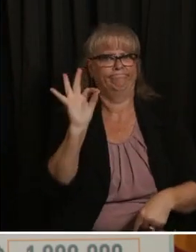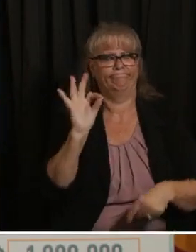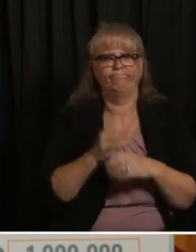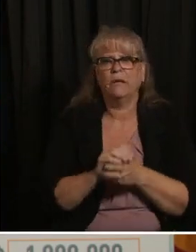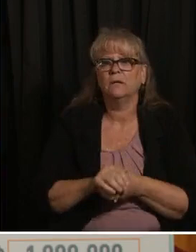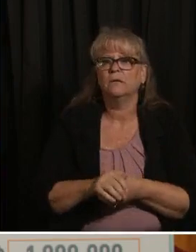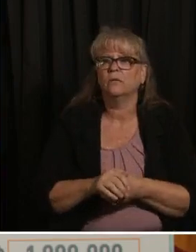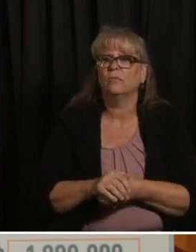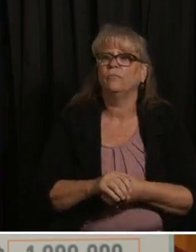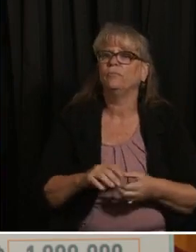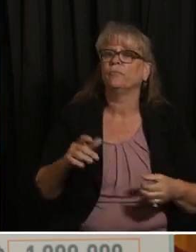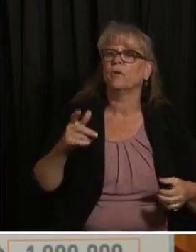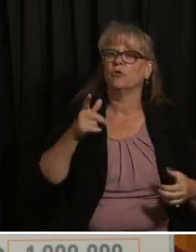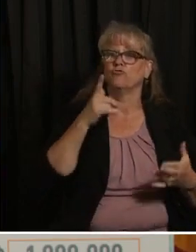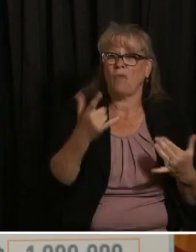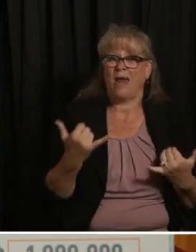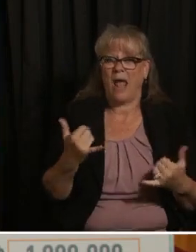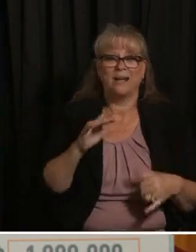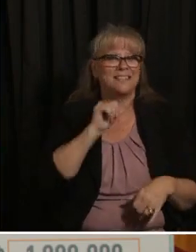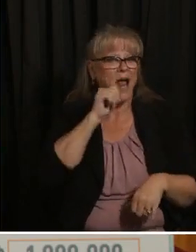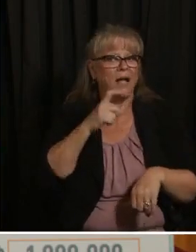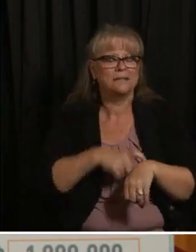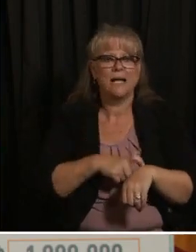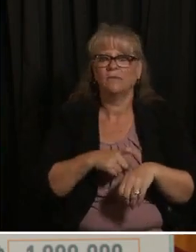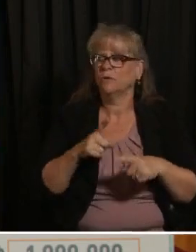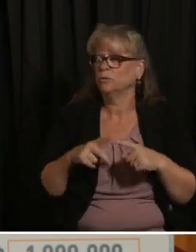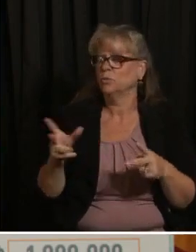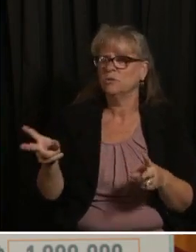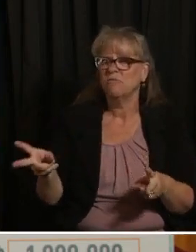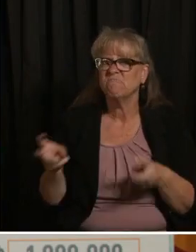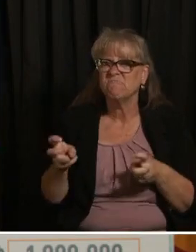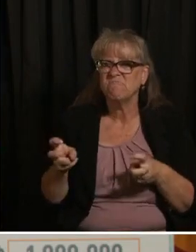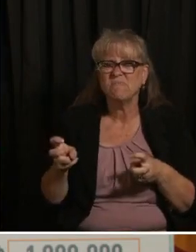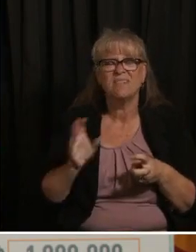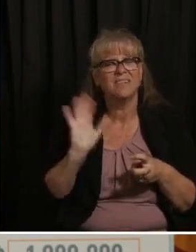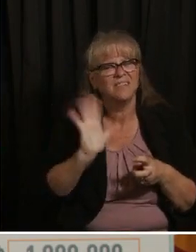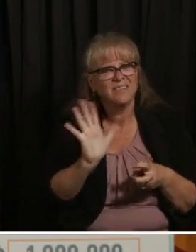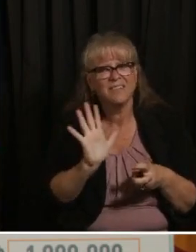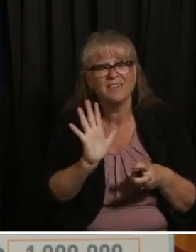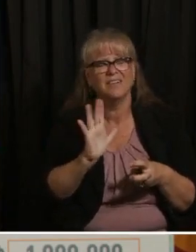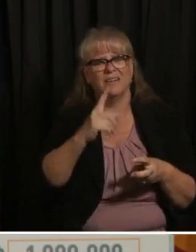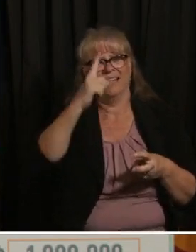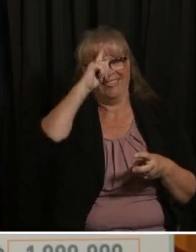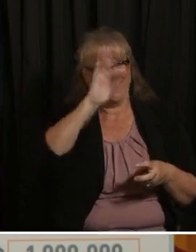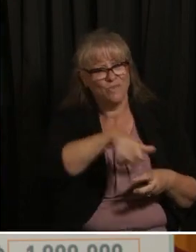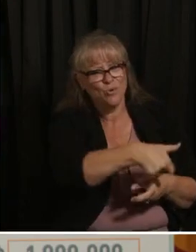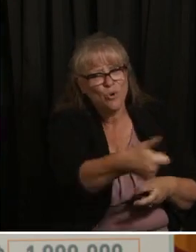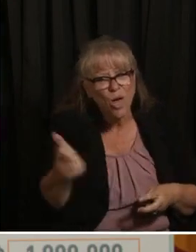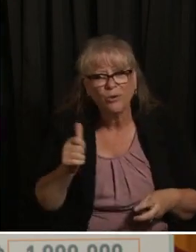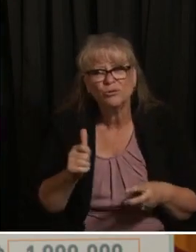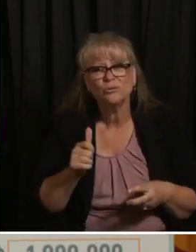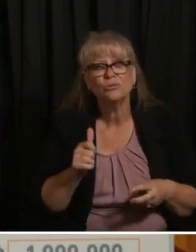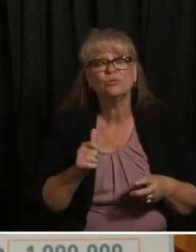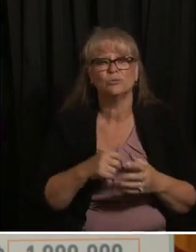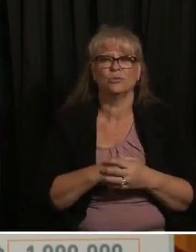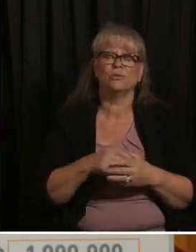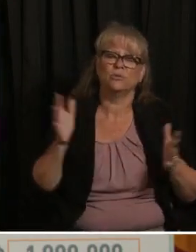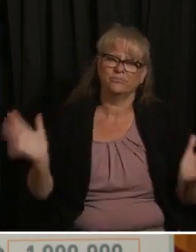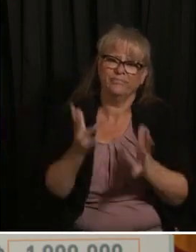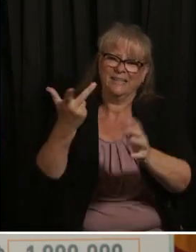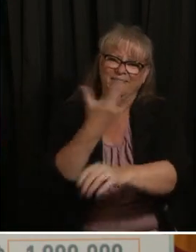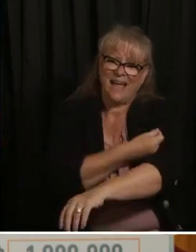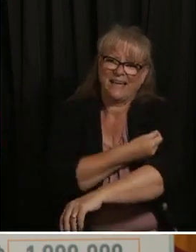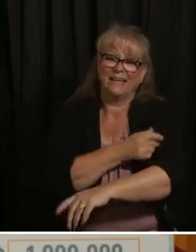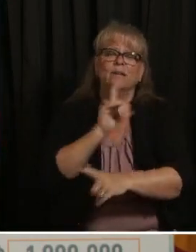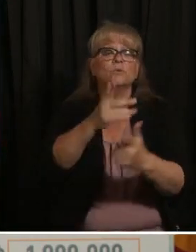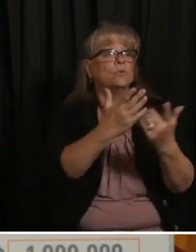complacent it's a time to think of others as well as yourself and get vaccinated thank you